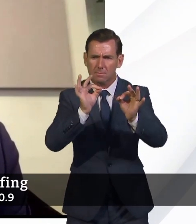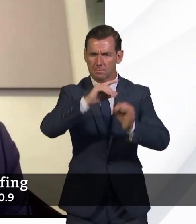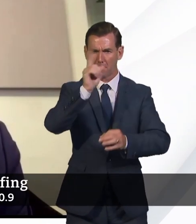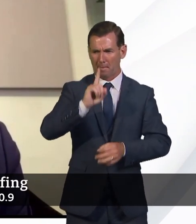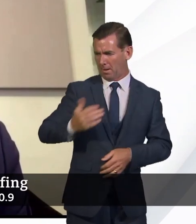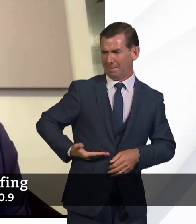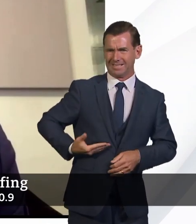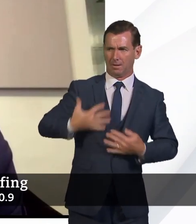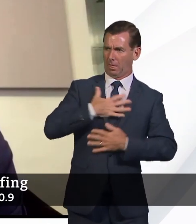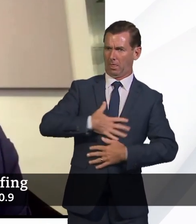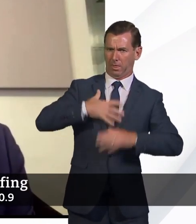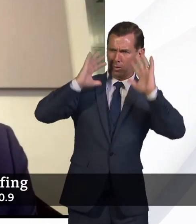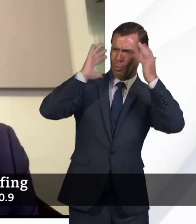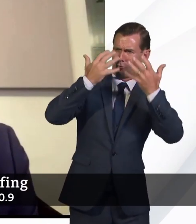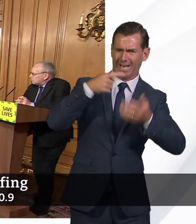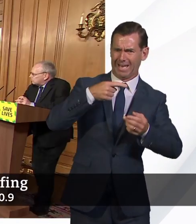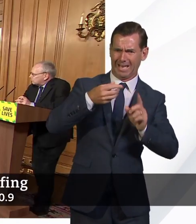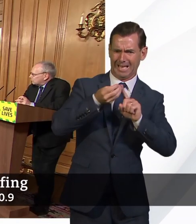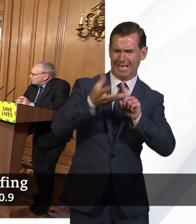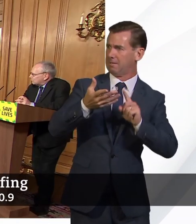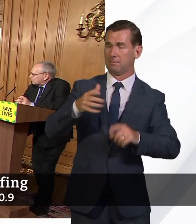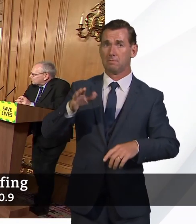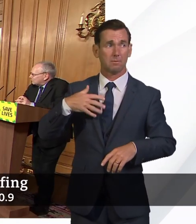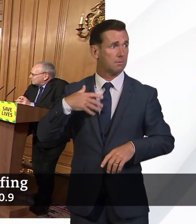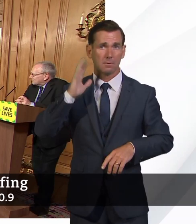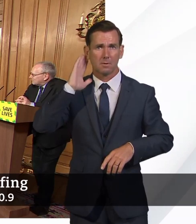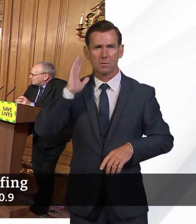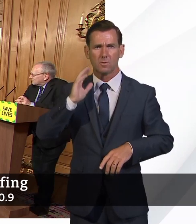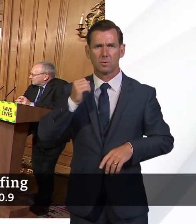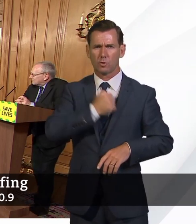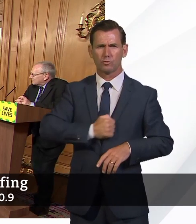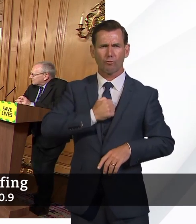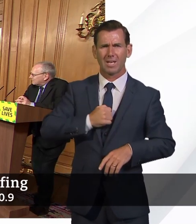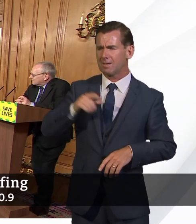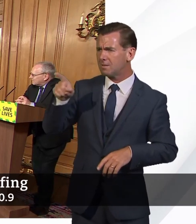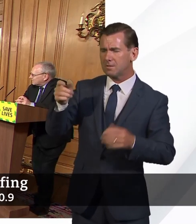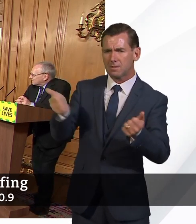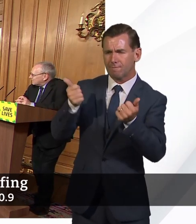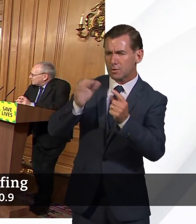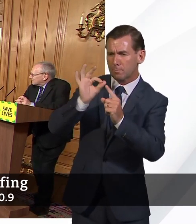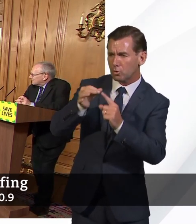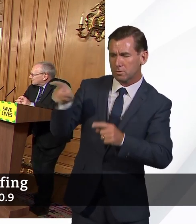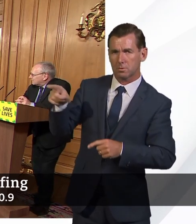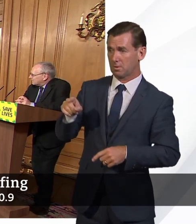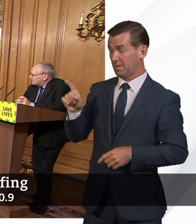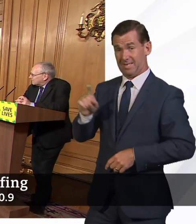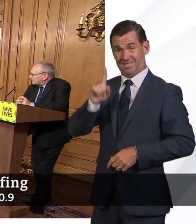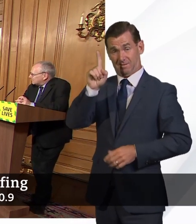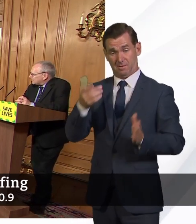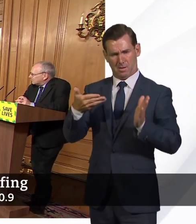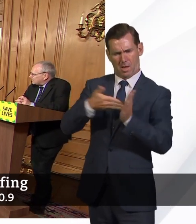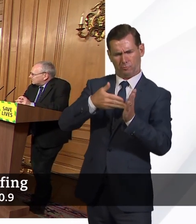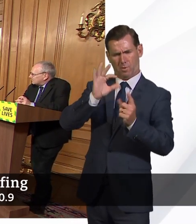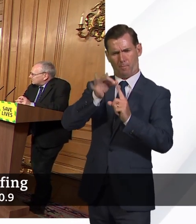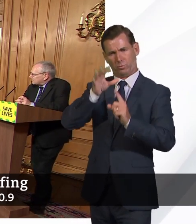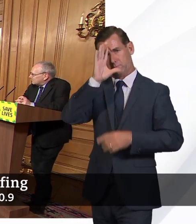say to them to allay their fears and concerns? So I actually cut Stephen off. You were finishing the point as well. I was going to make a further point around